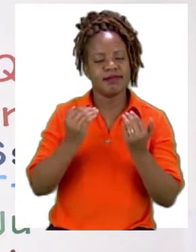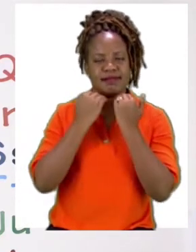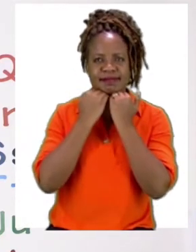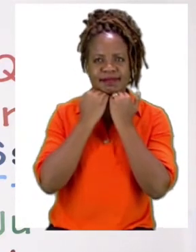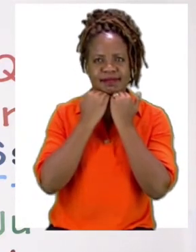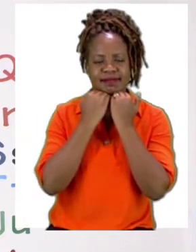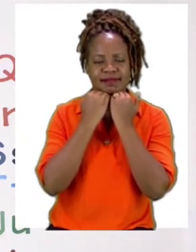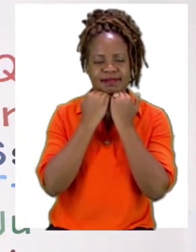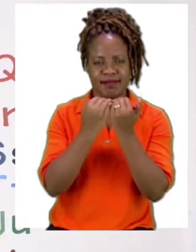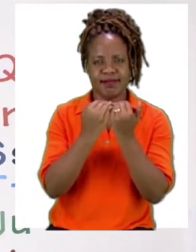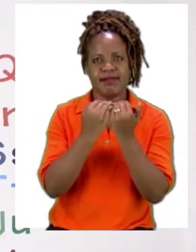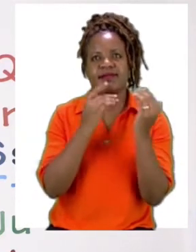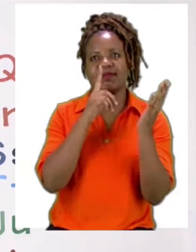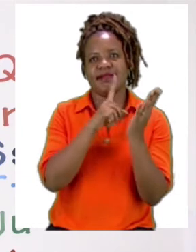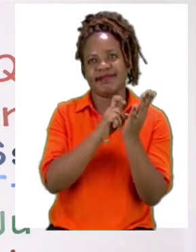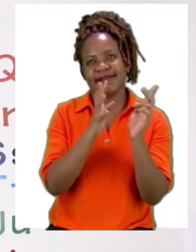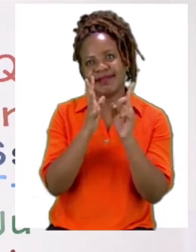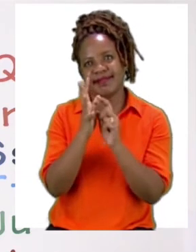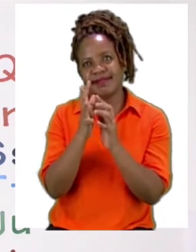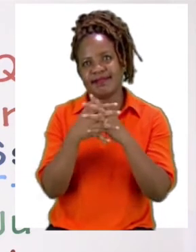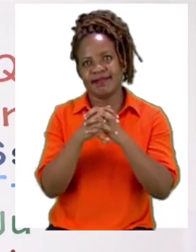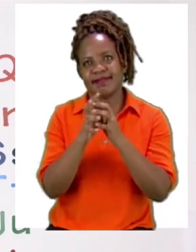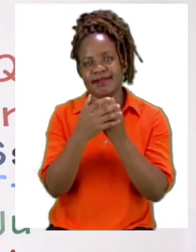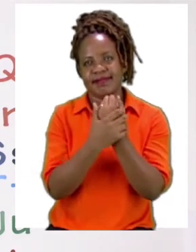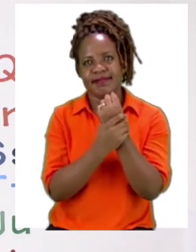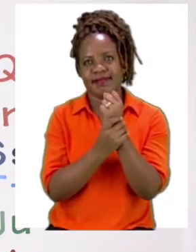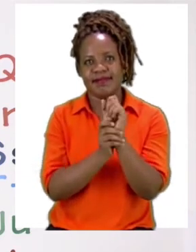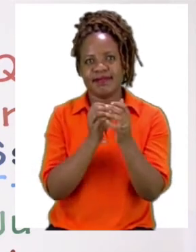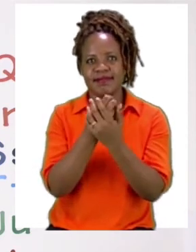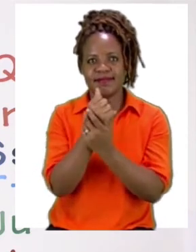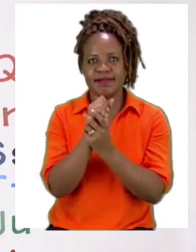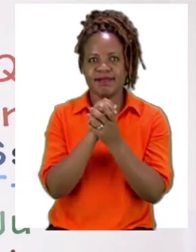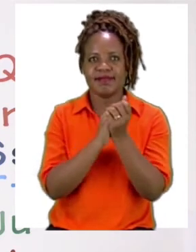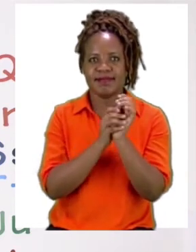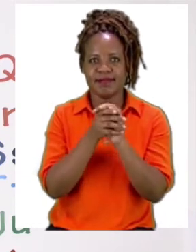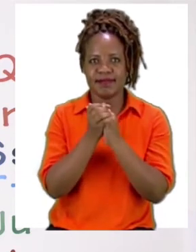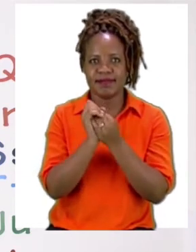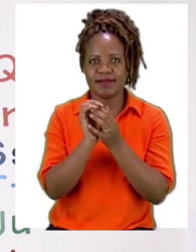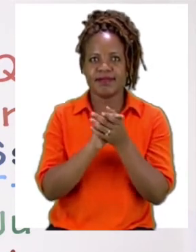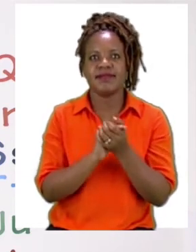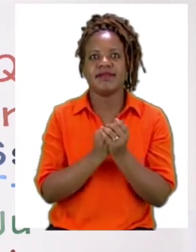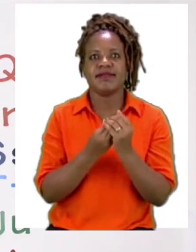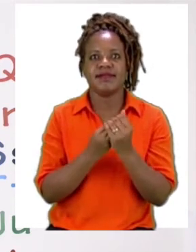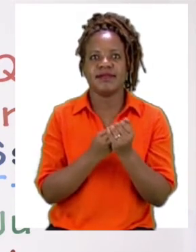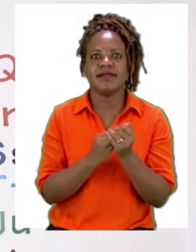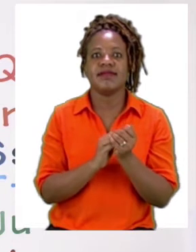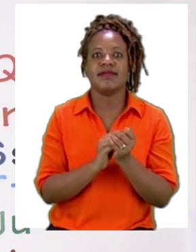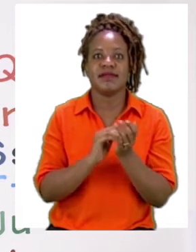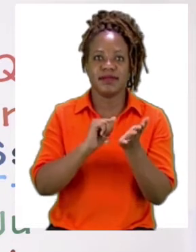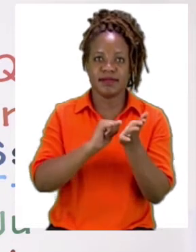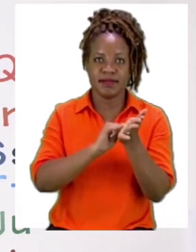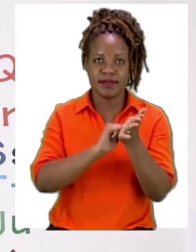us to sanitize. Now remember even though you wash your hands you must always